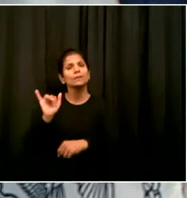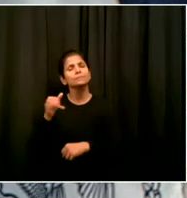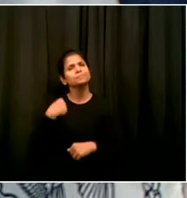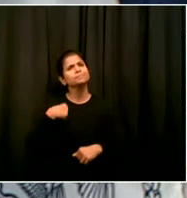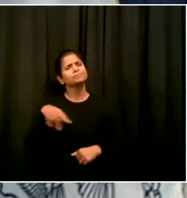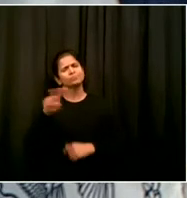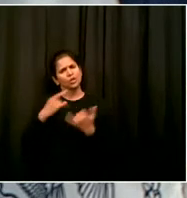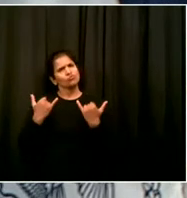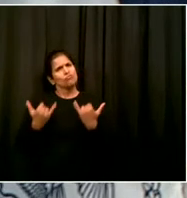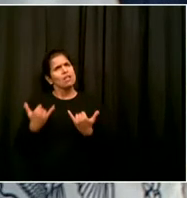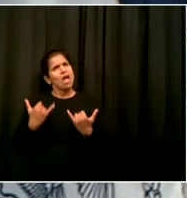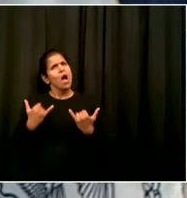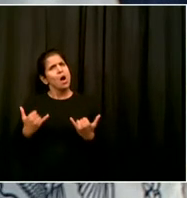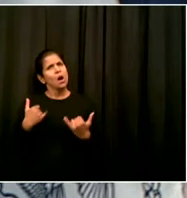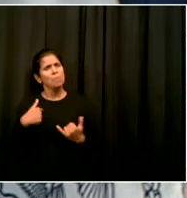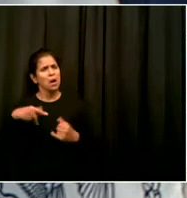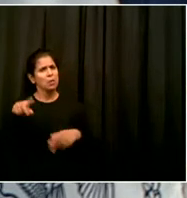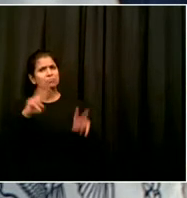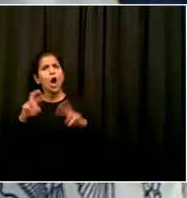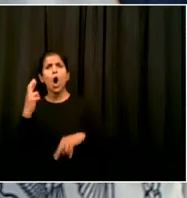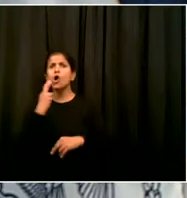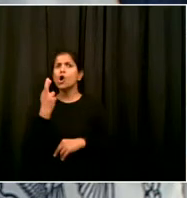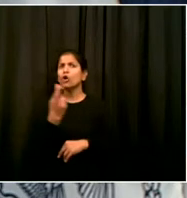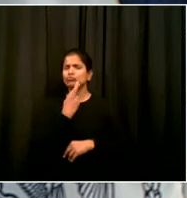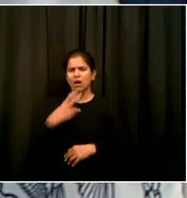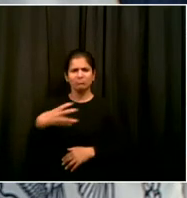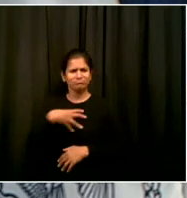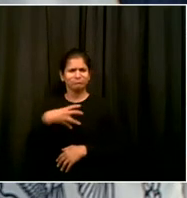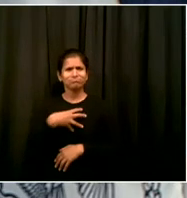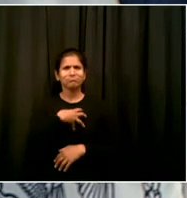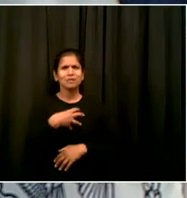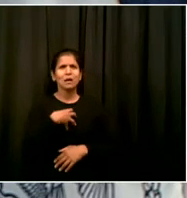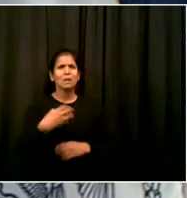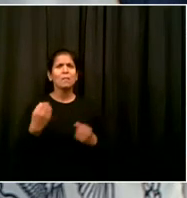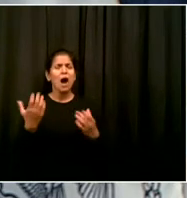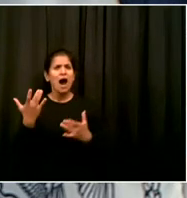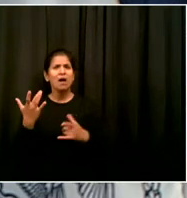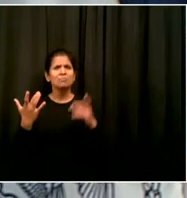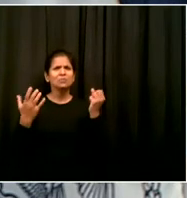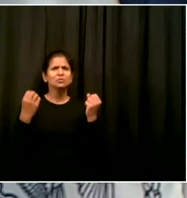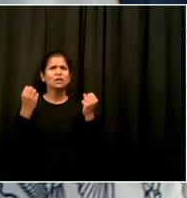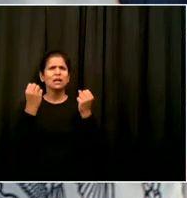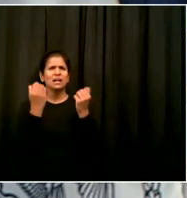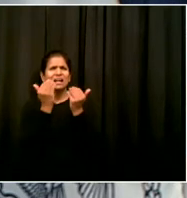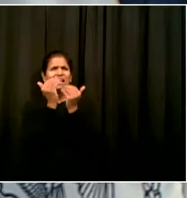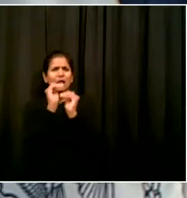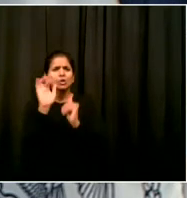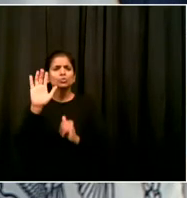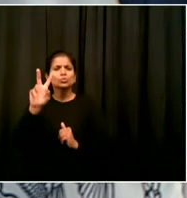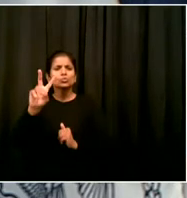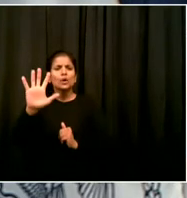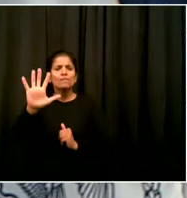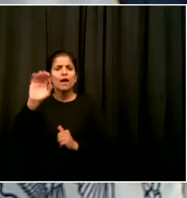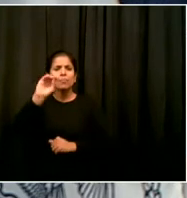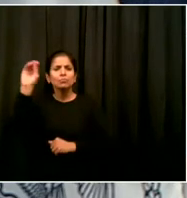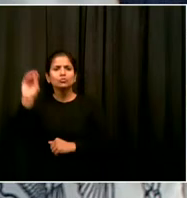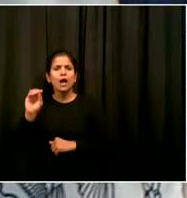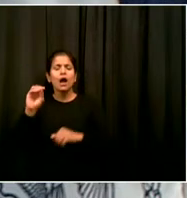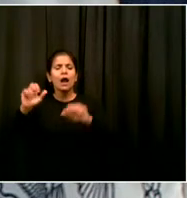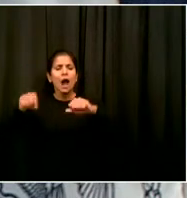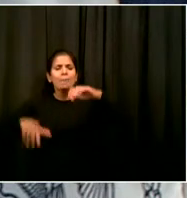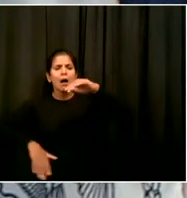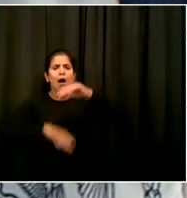at what point you might be able to move that to 50%, which is what happens in all the other suburbs surrounding New York City.